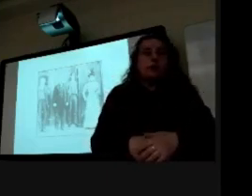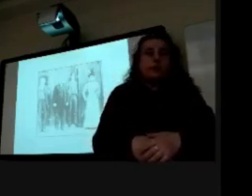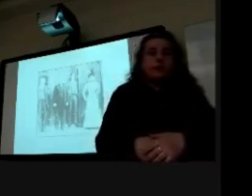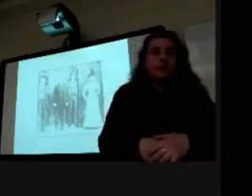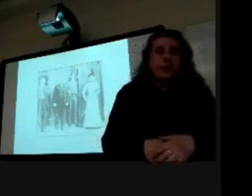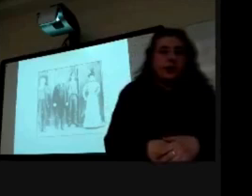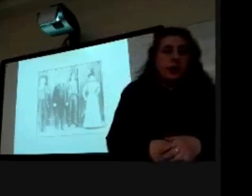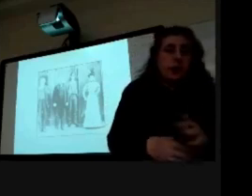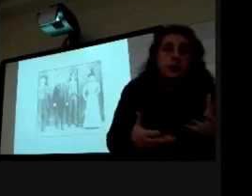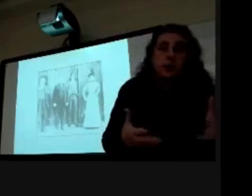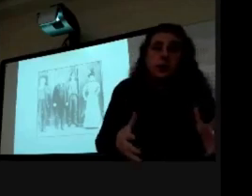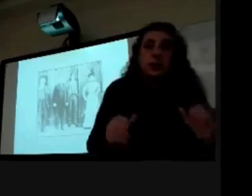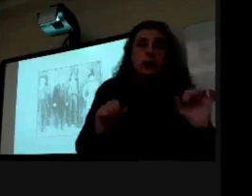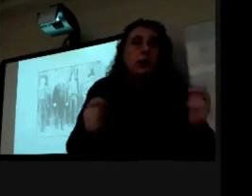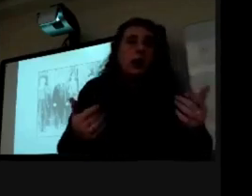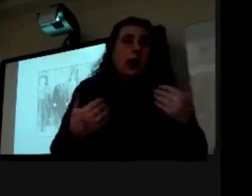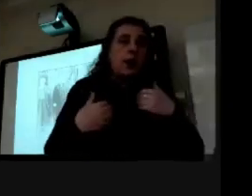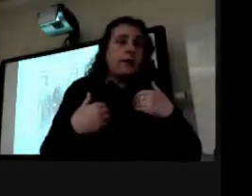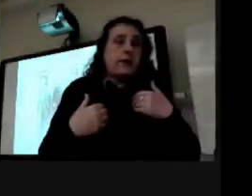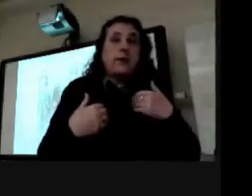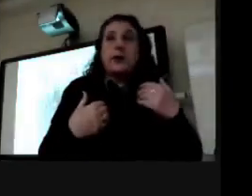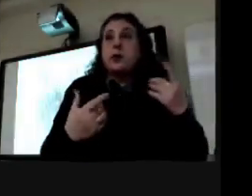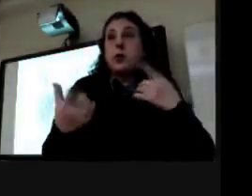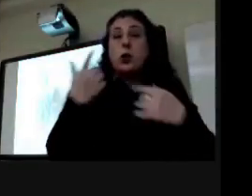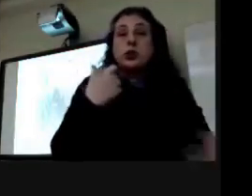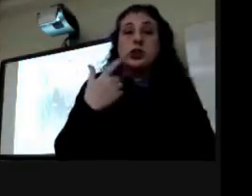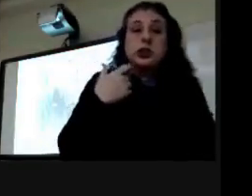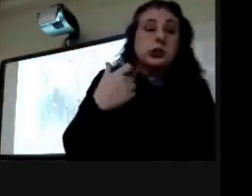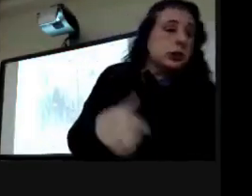so that's about it that's all i had so if there's questions